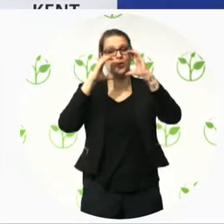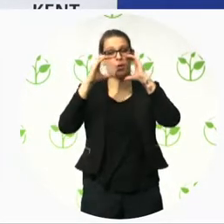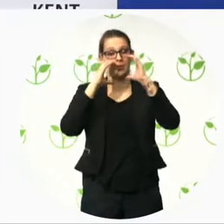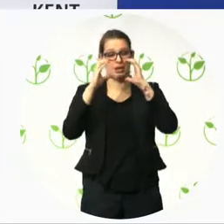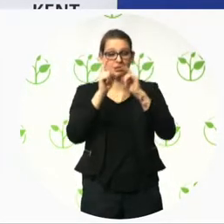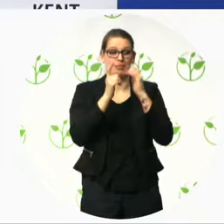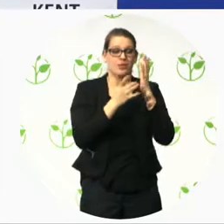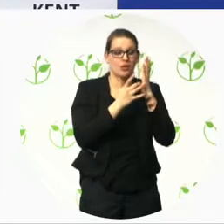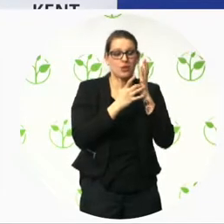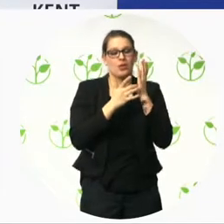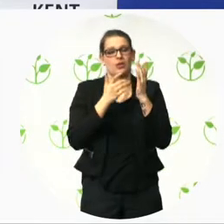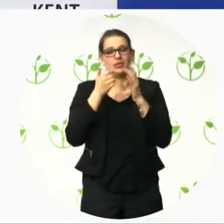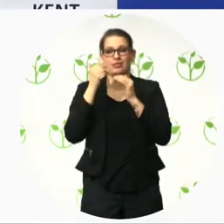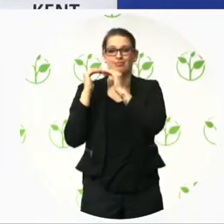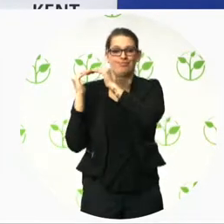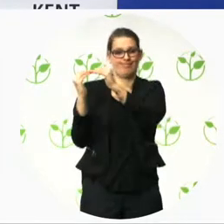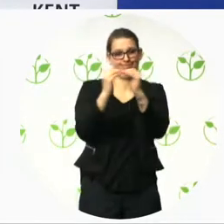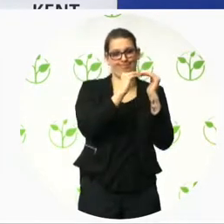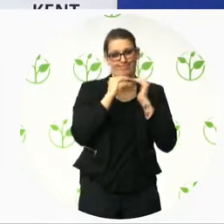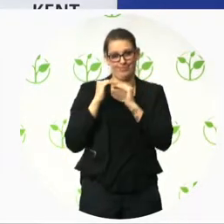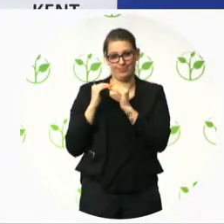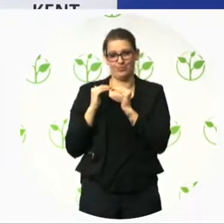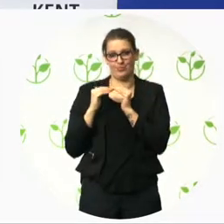policy recognized by the Xero project.